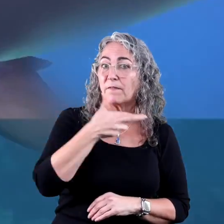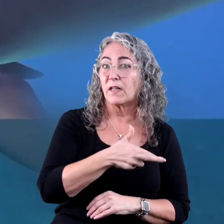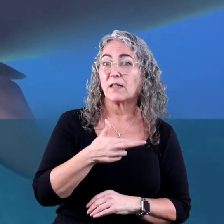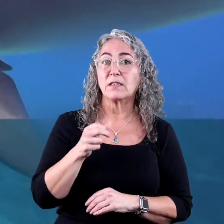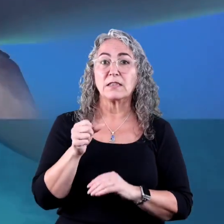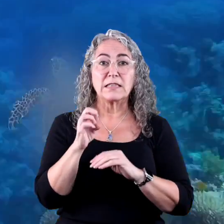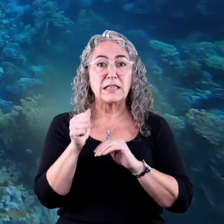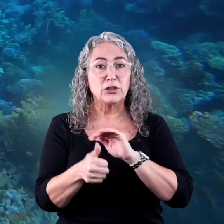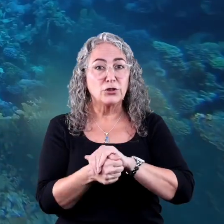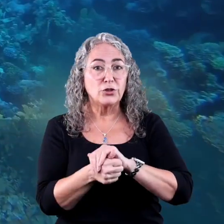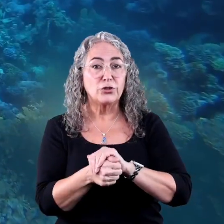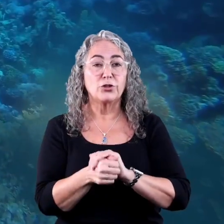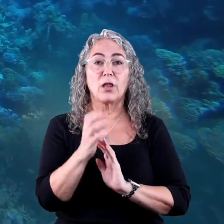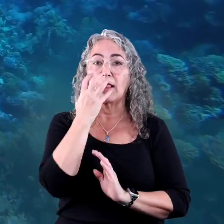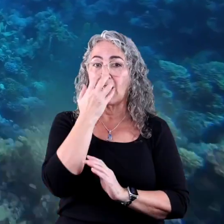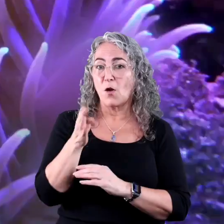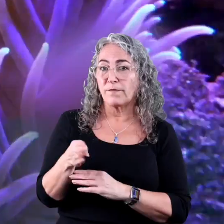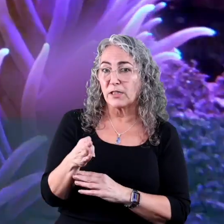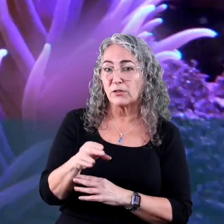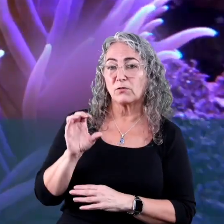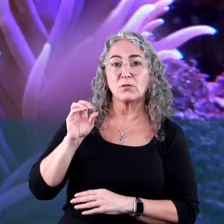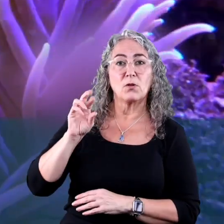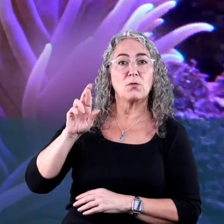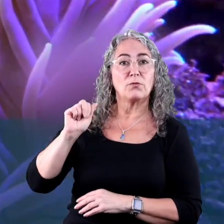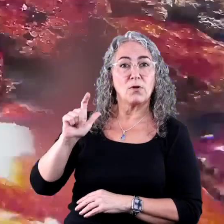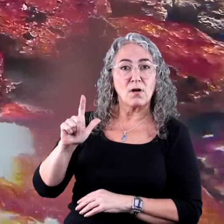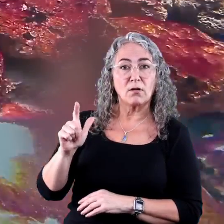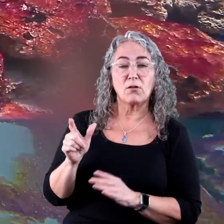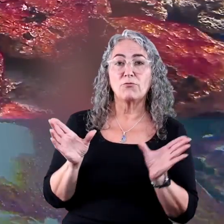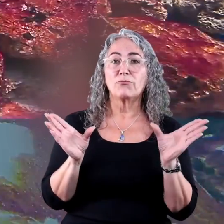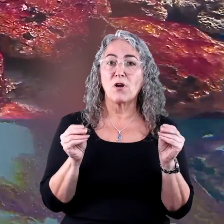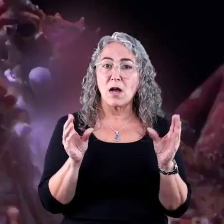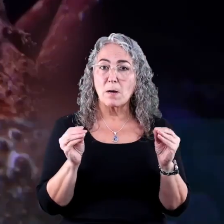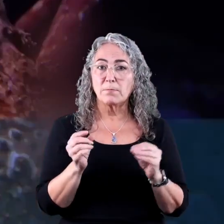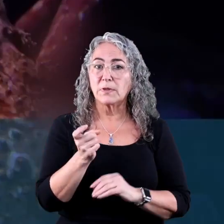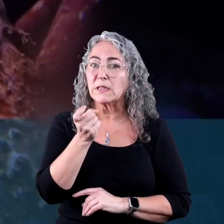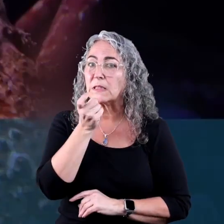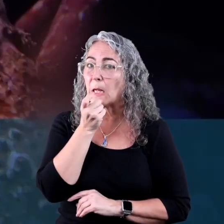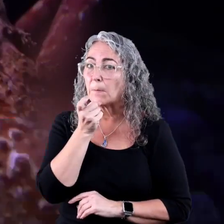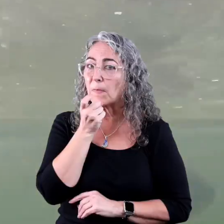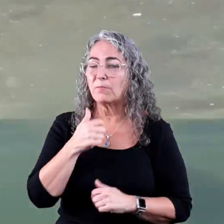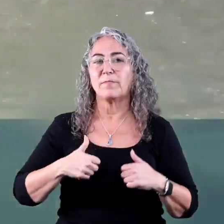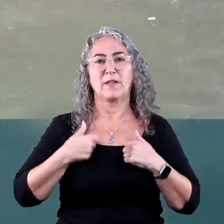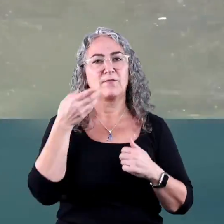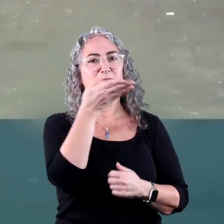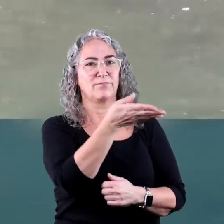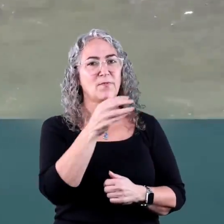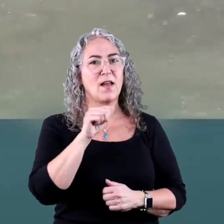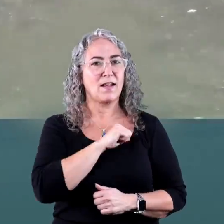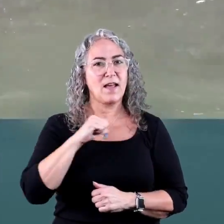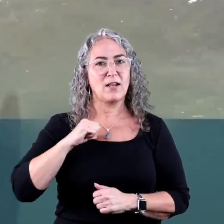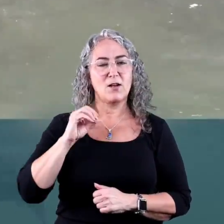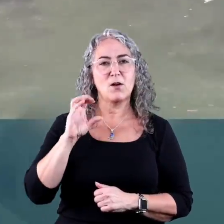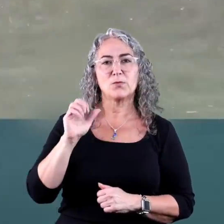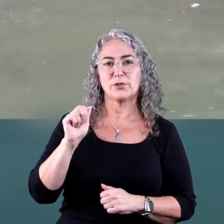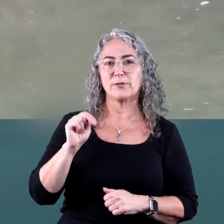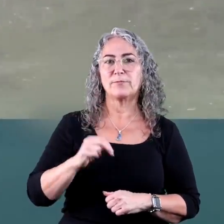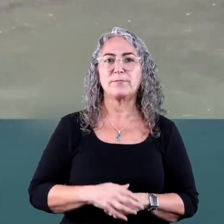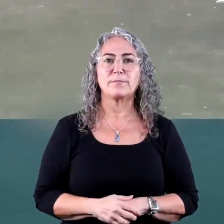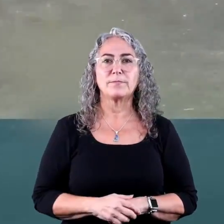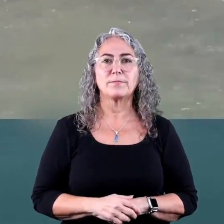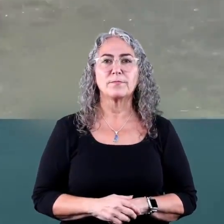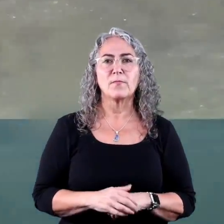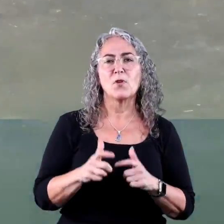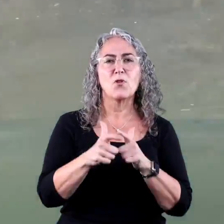Dolphins, sea turtles, clownfish, coral, crab, and salmon live in the Atlantic